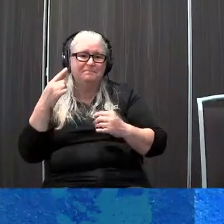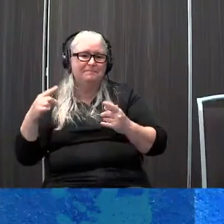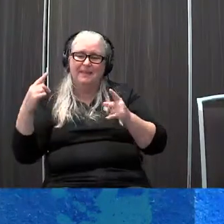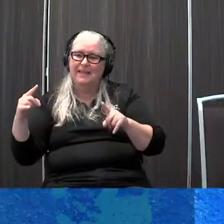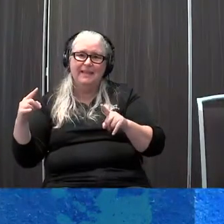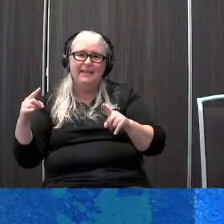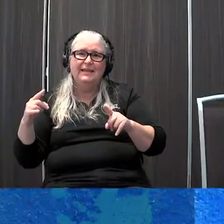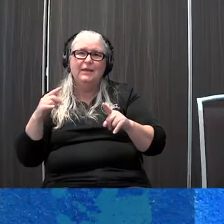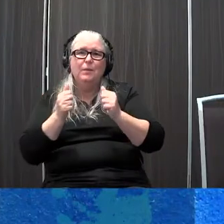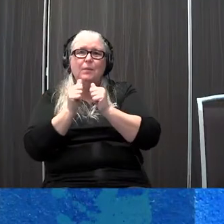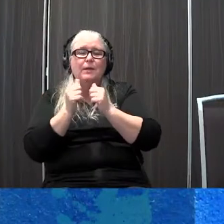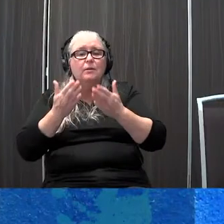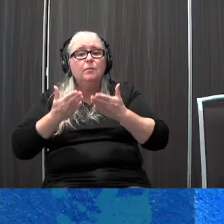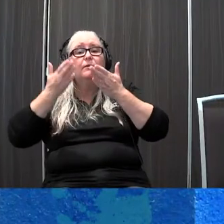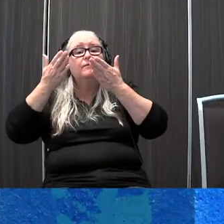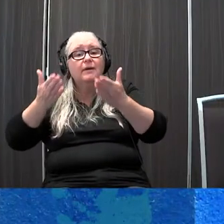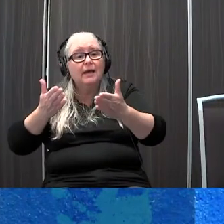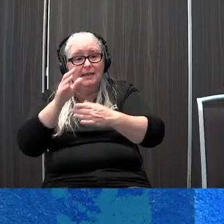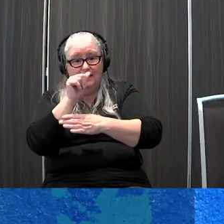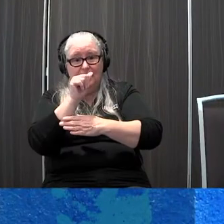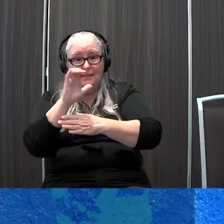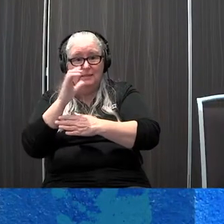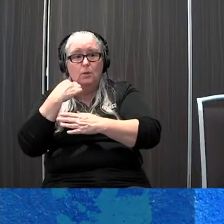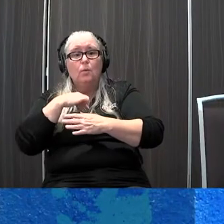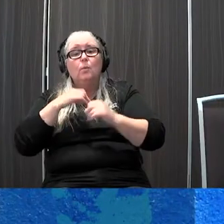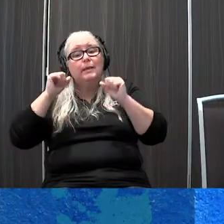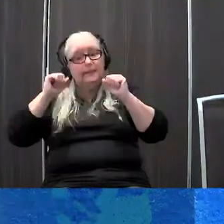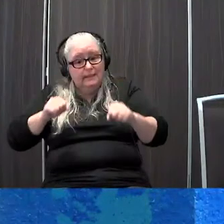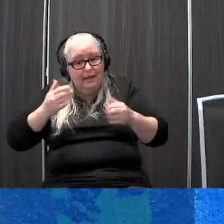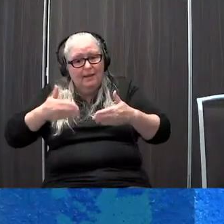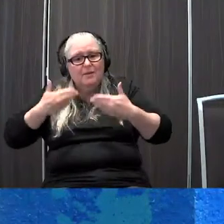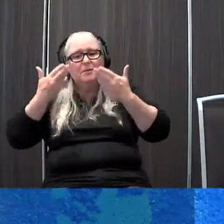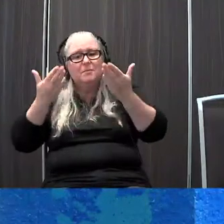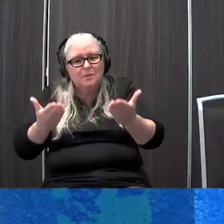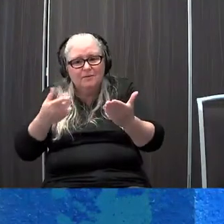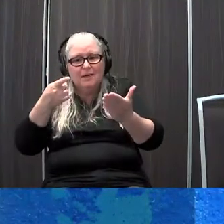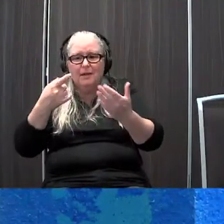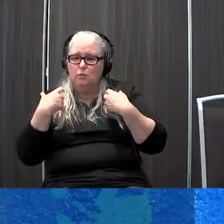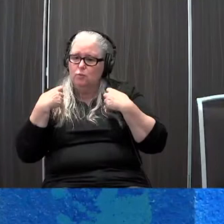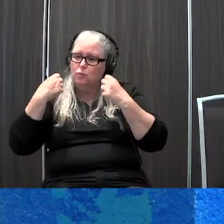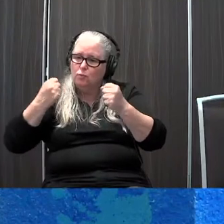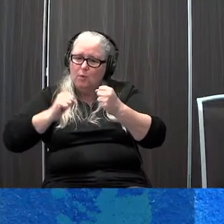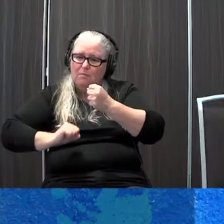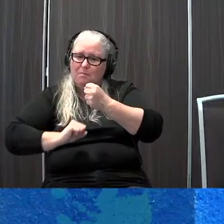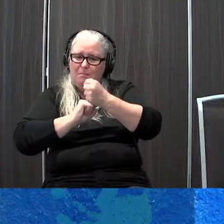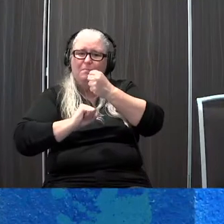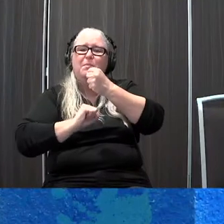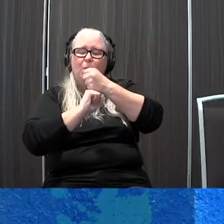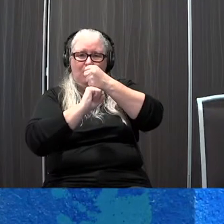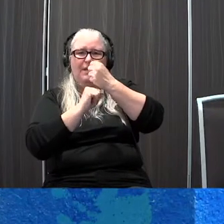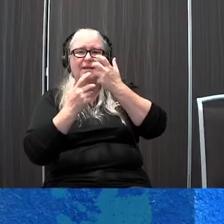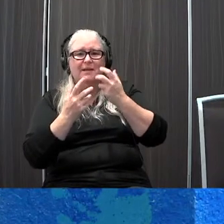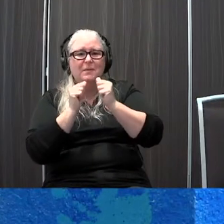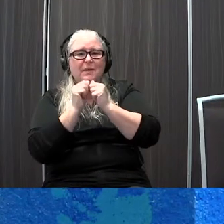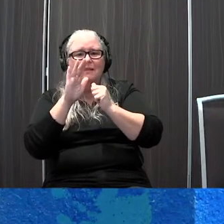by providing AAC we're actually able to give our children a really strong foundation in their language